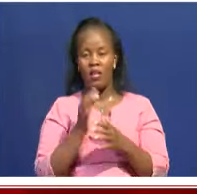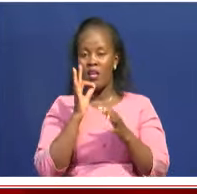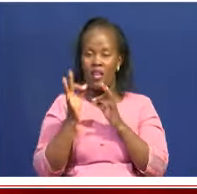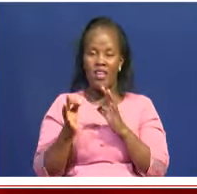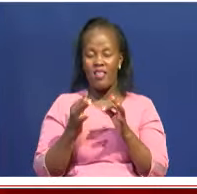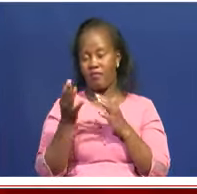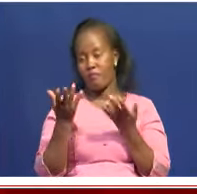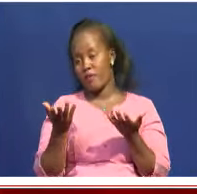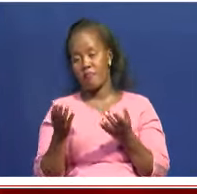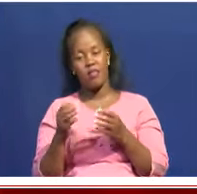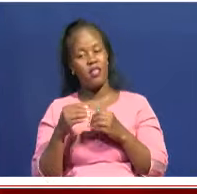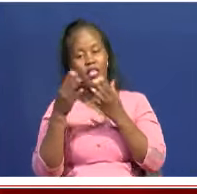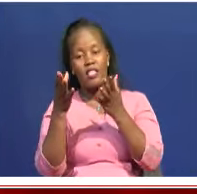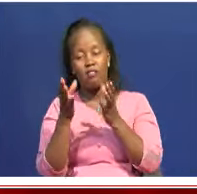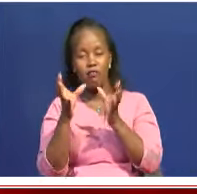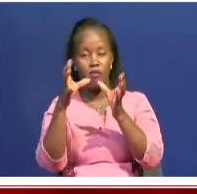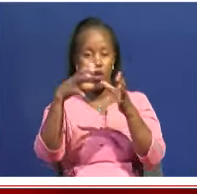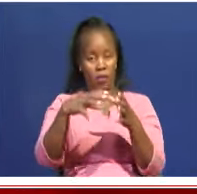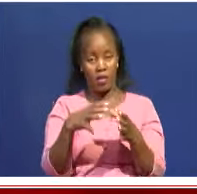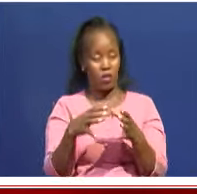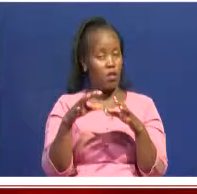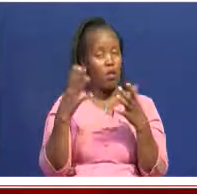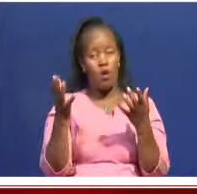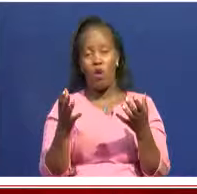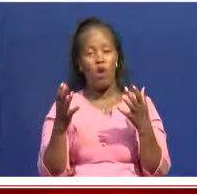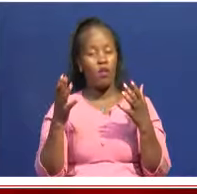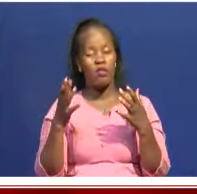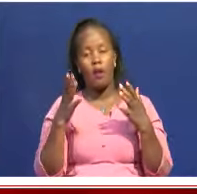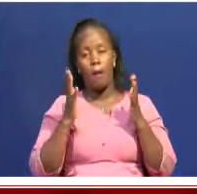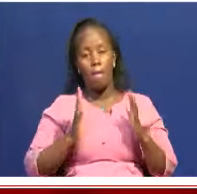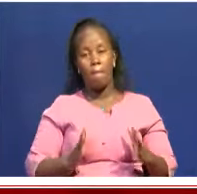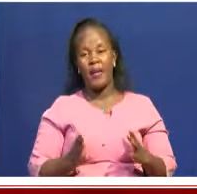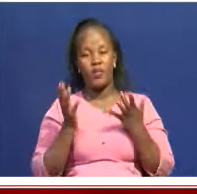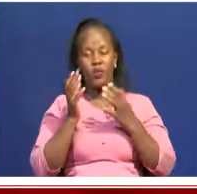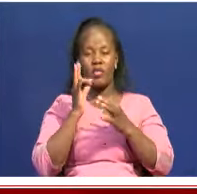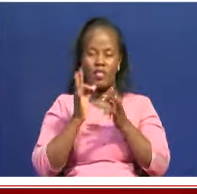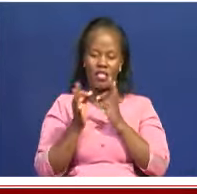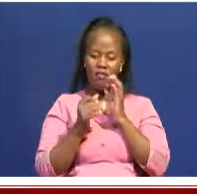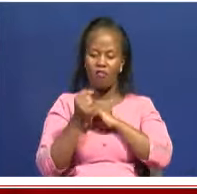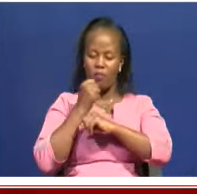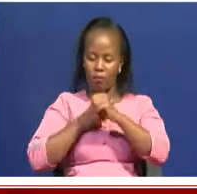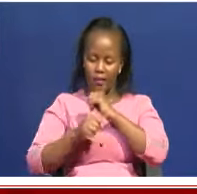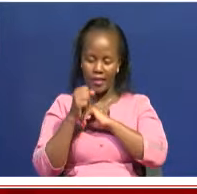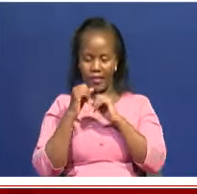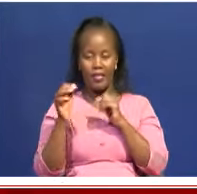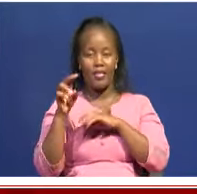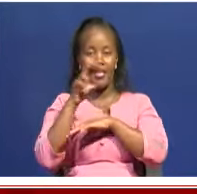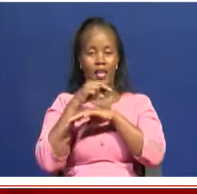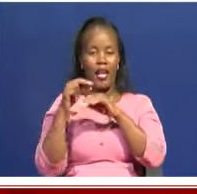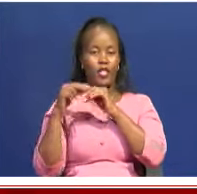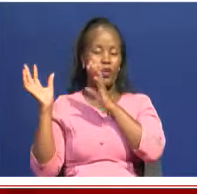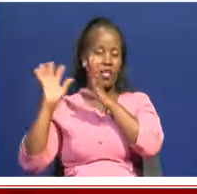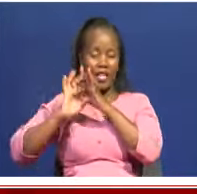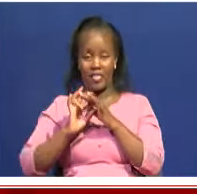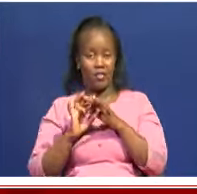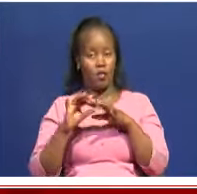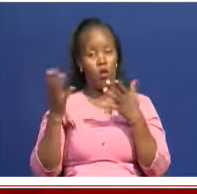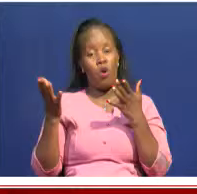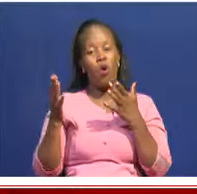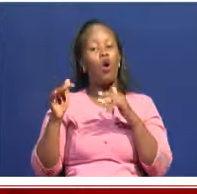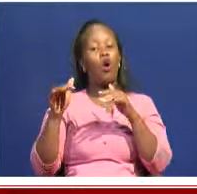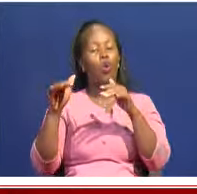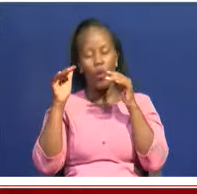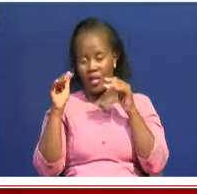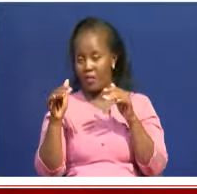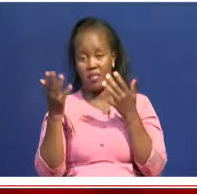these skulls back to the community? And the person you're giving back to, do they practice these cultural practices still? Or their ancestors practiced this and